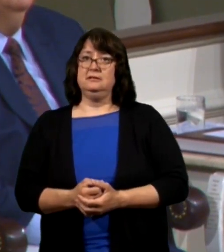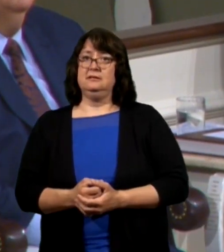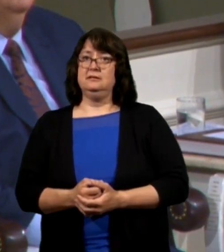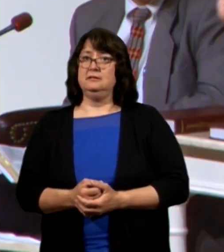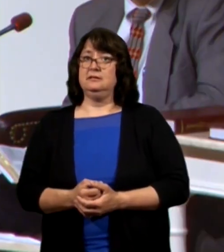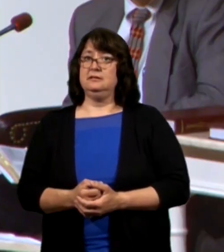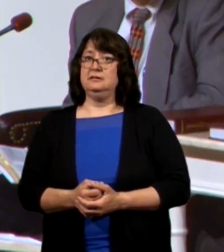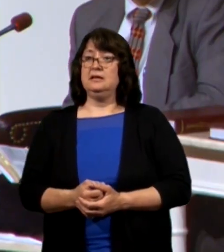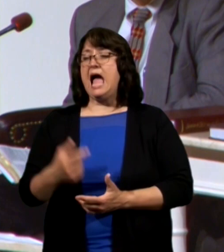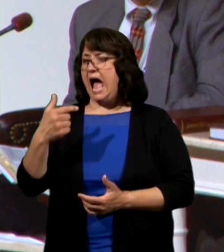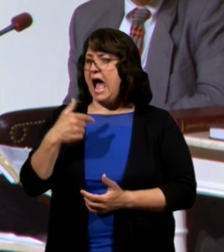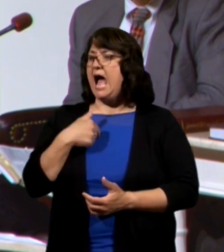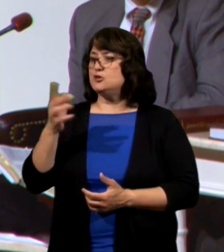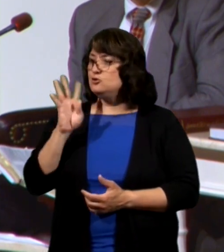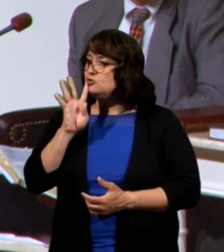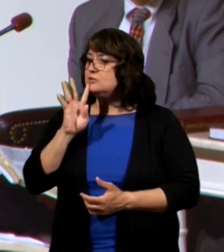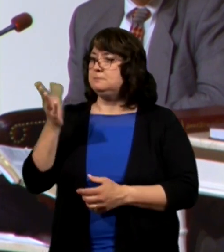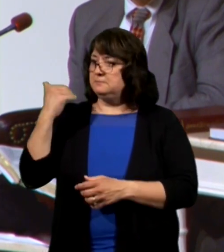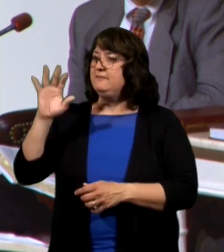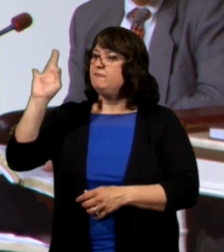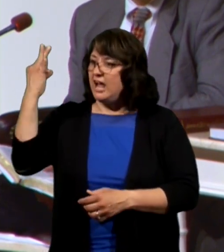I used to speak French